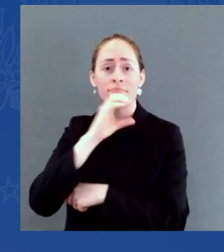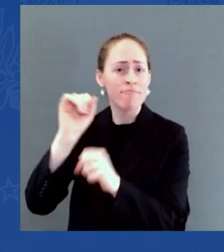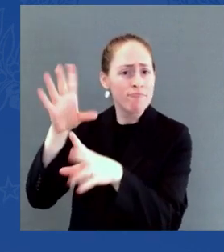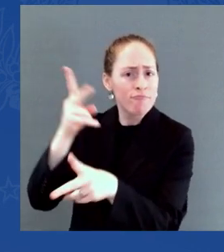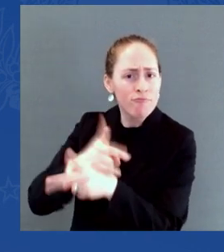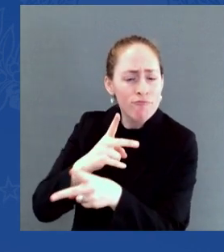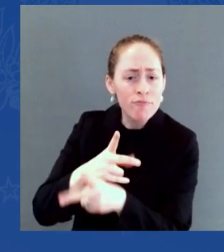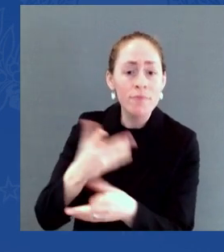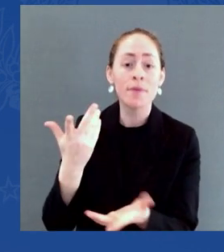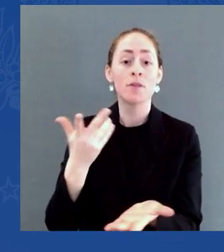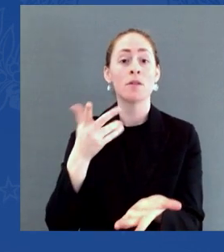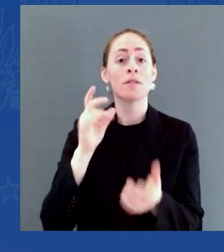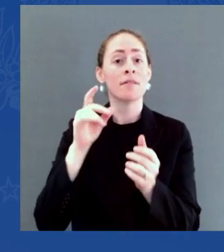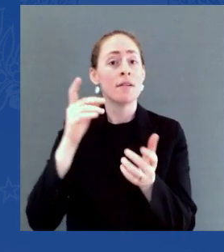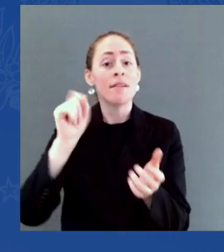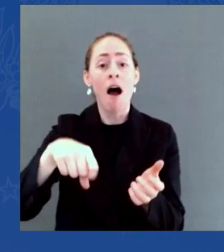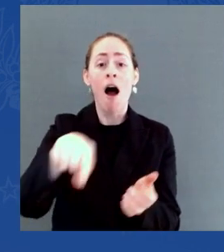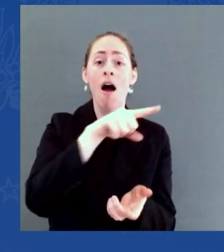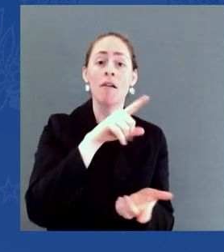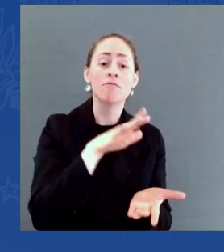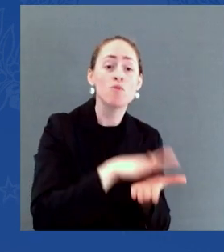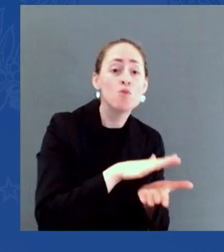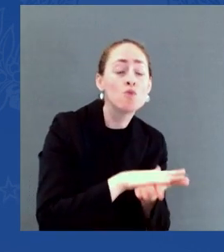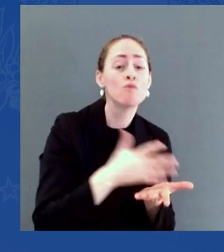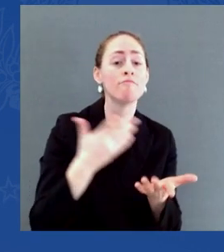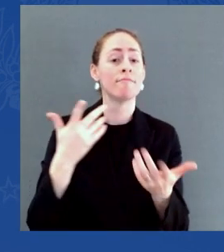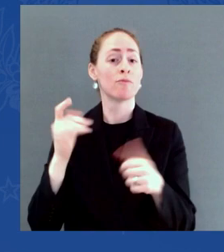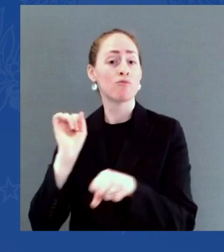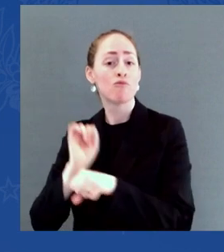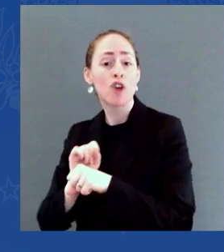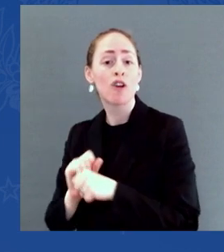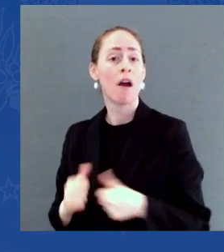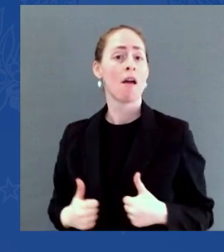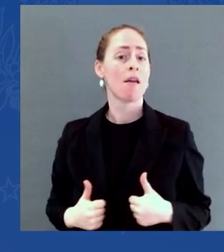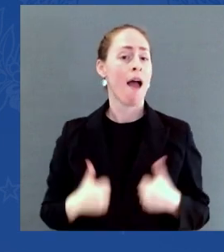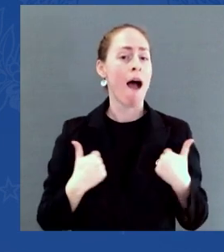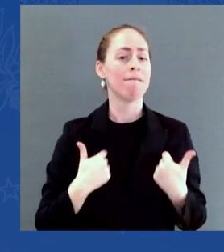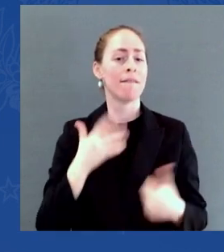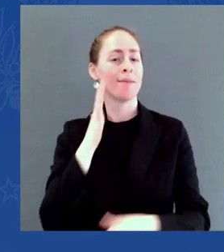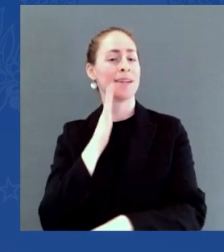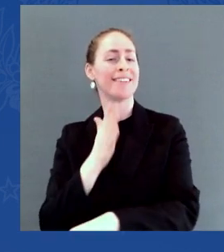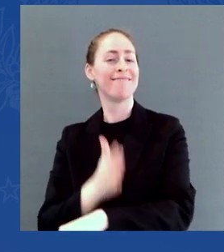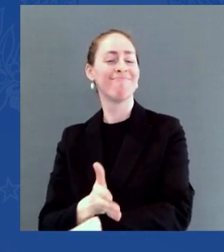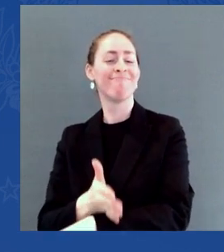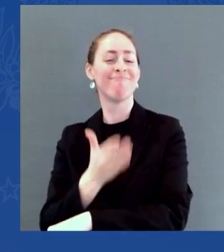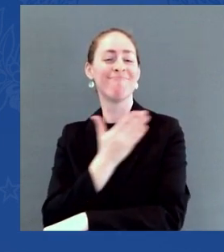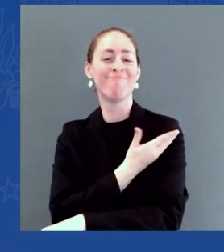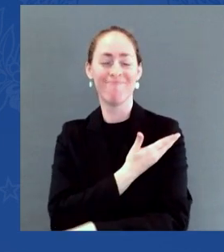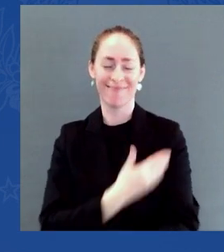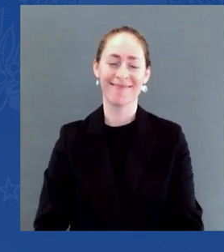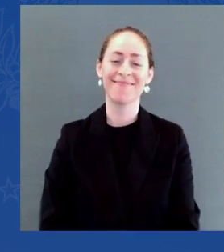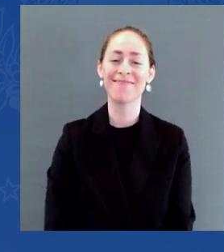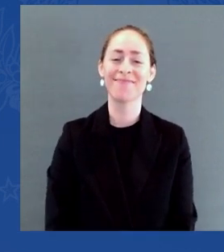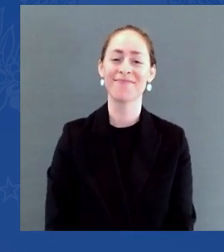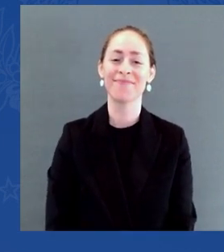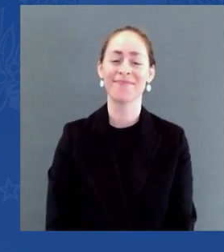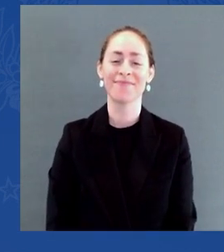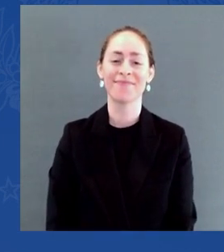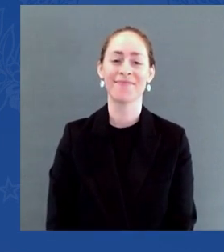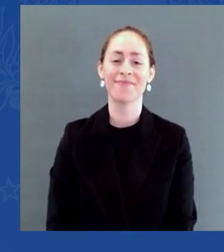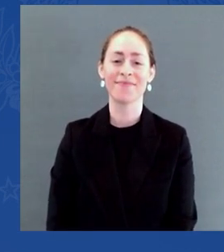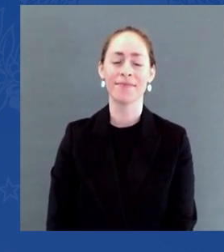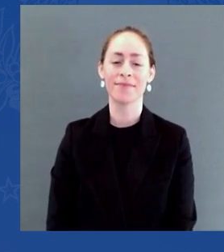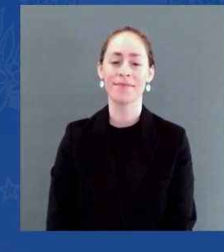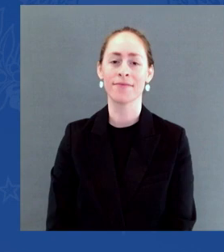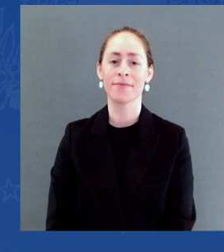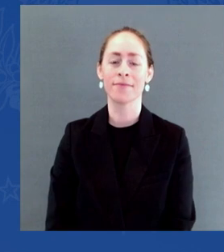showed that my Build Back Better plan would mean $7,400 in tax cuts and savings for the typical family